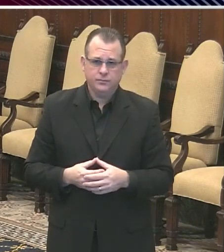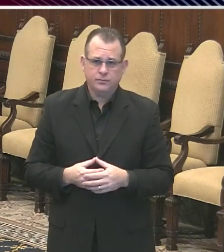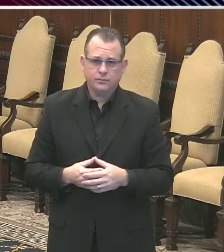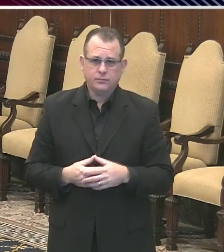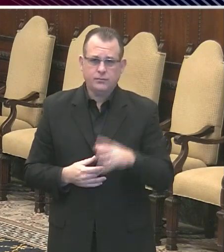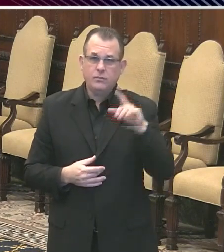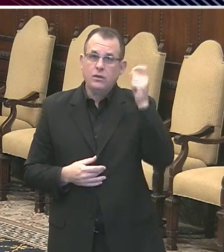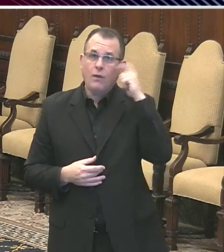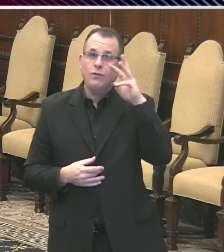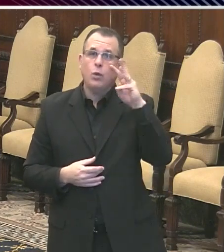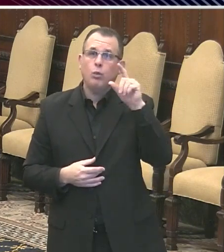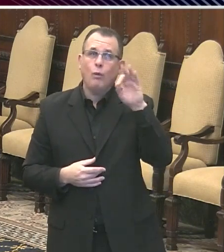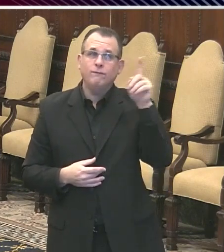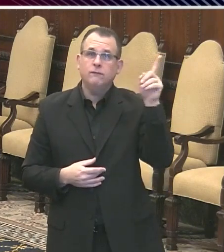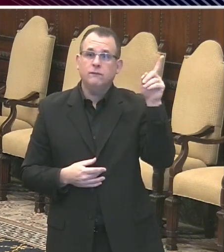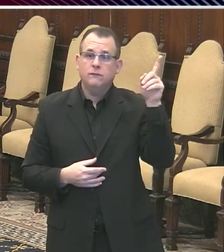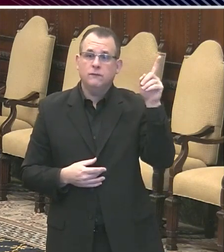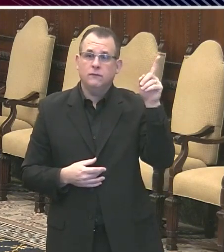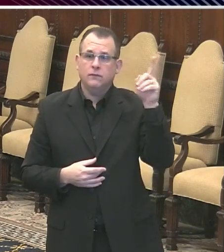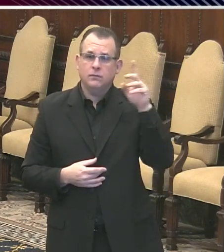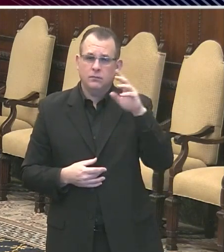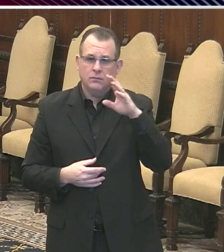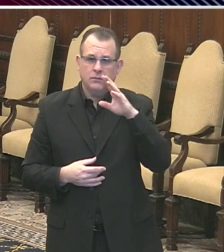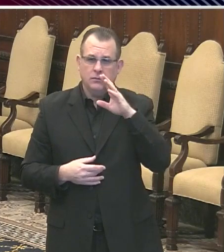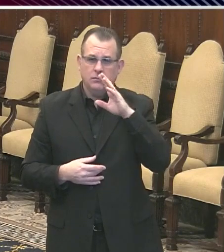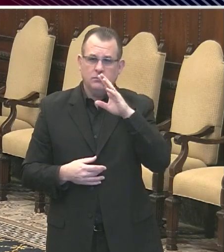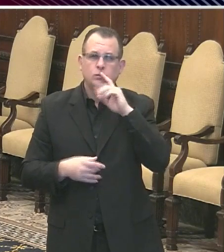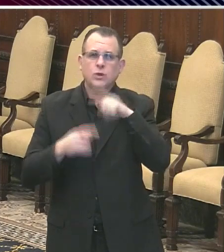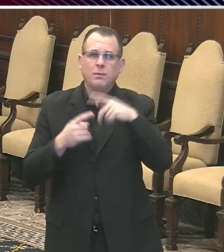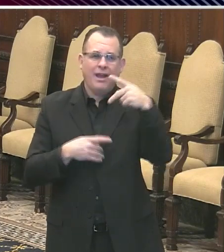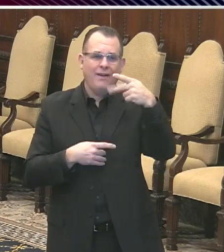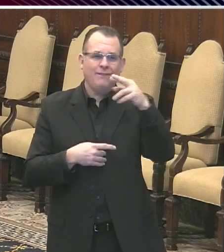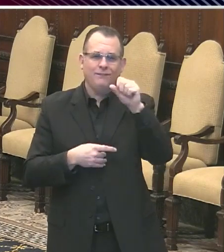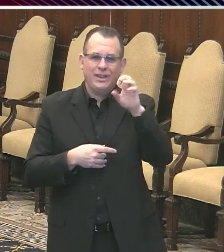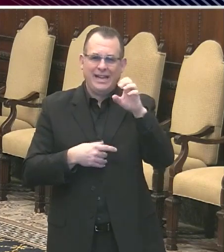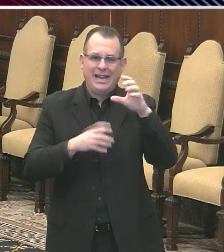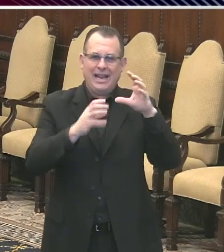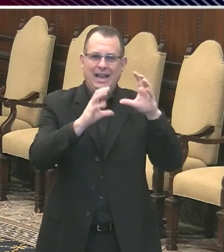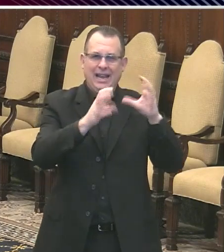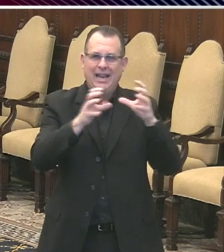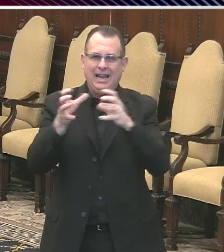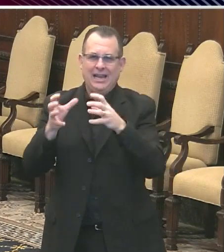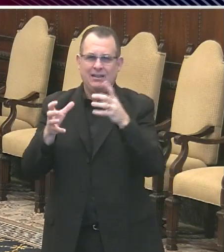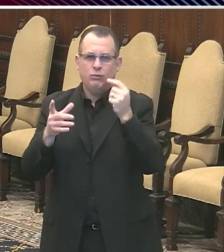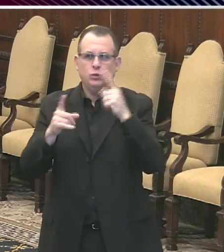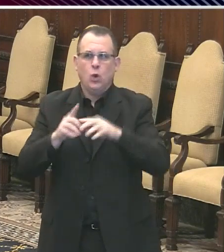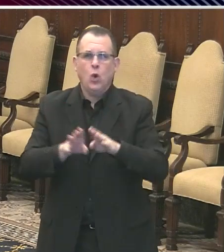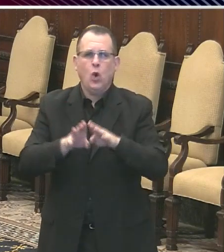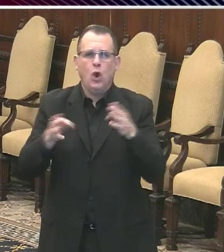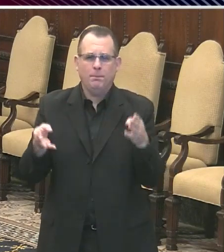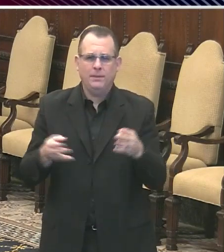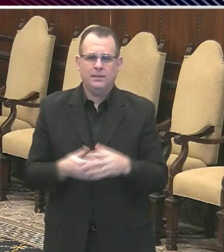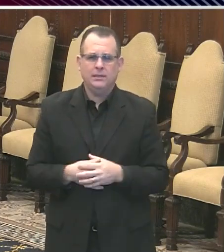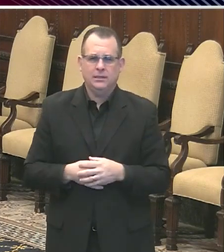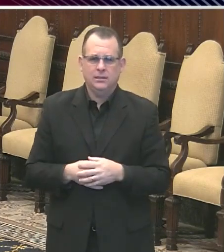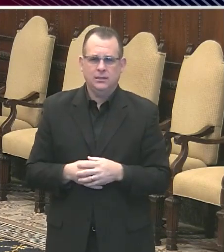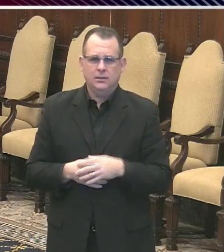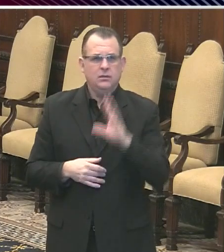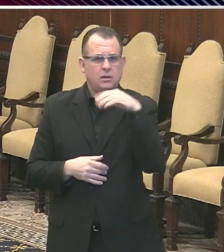a phased reopening? I know Dr. Levine said Friday that she has no idea when the Philadelphia area will reopen, but I'm wondering about the guidance you're getting there.